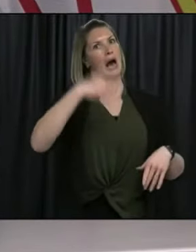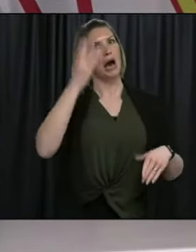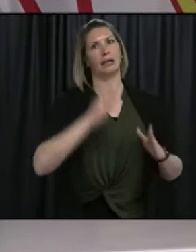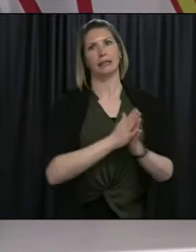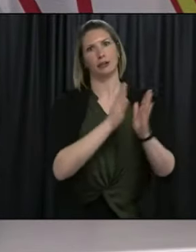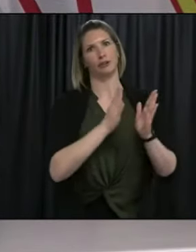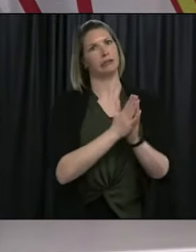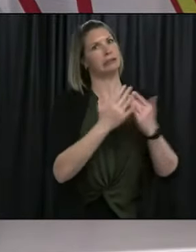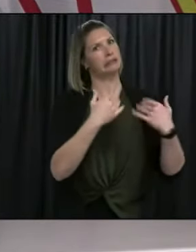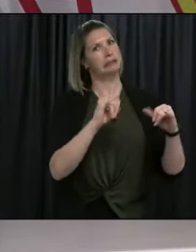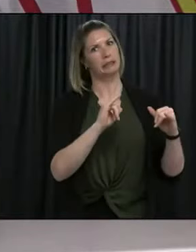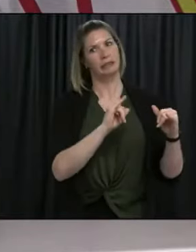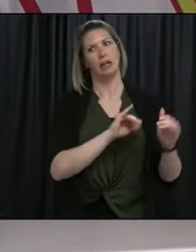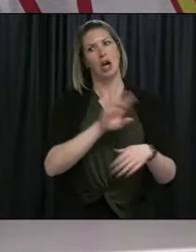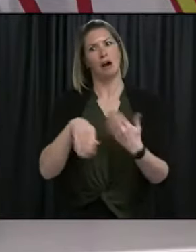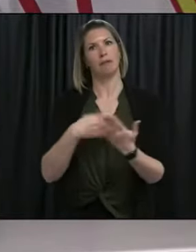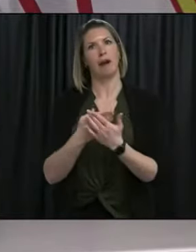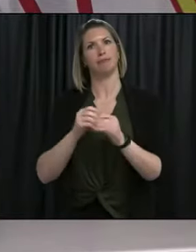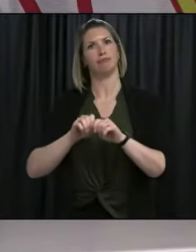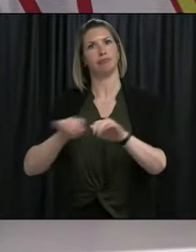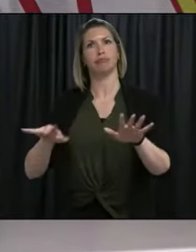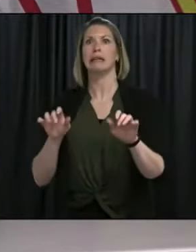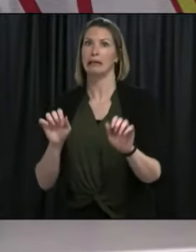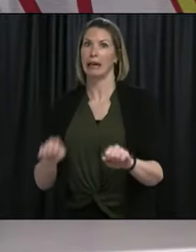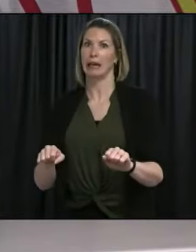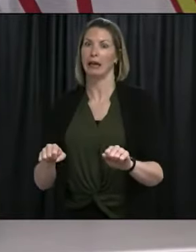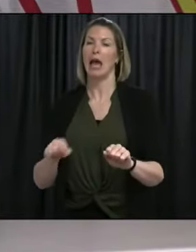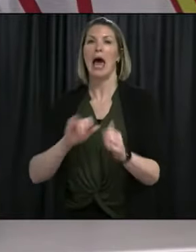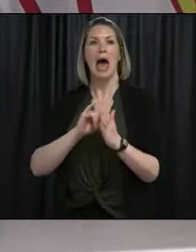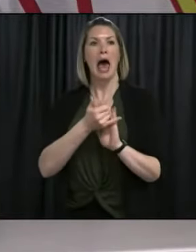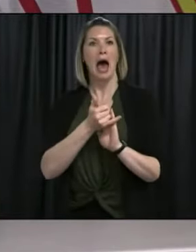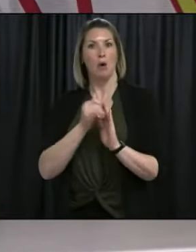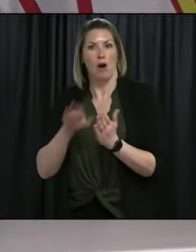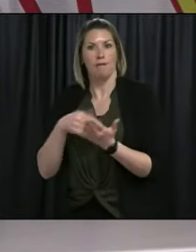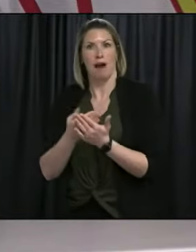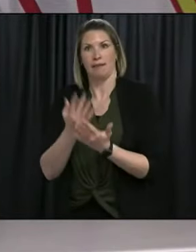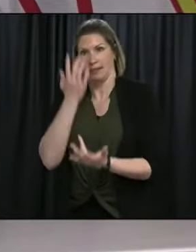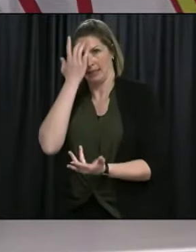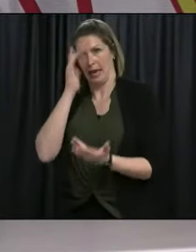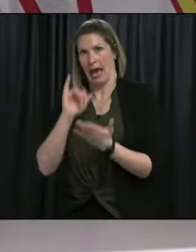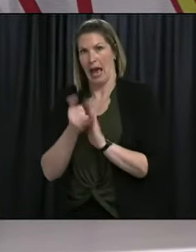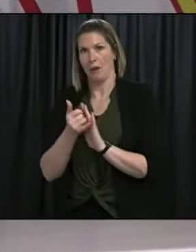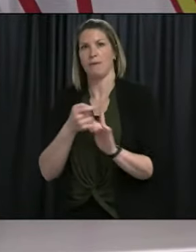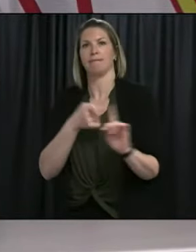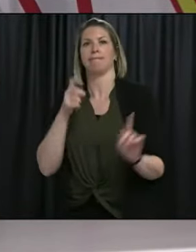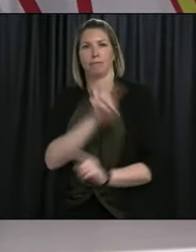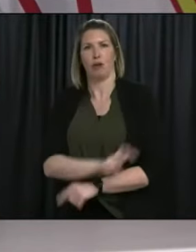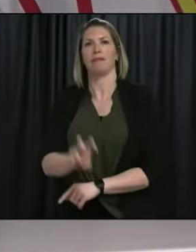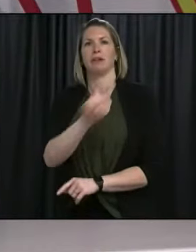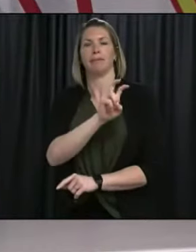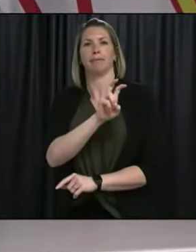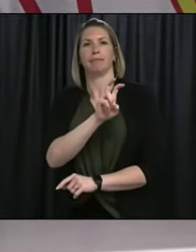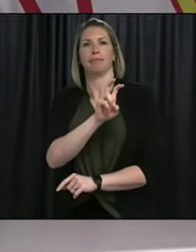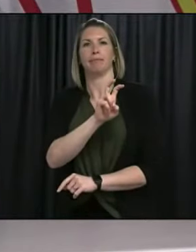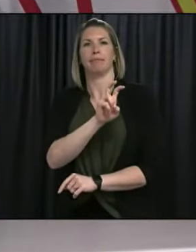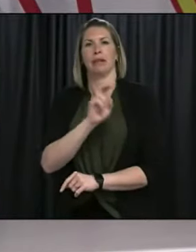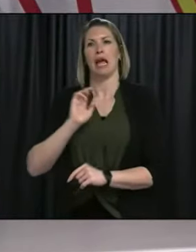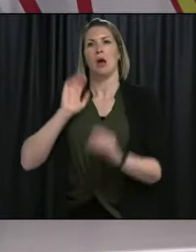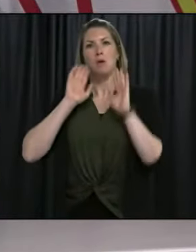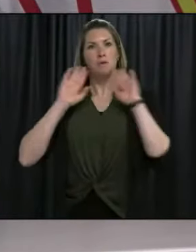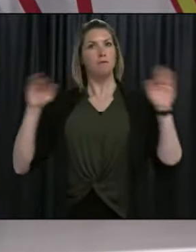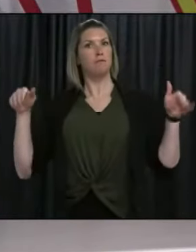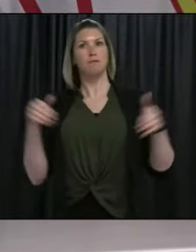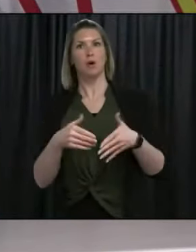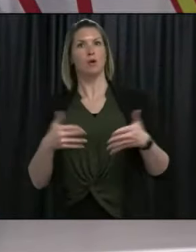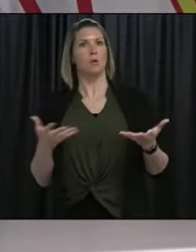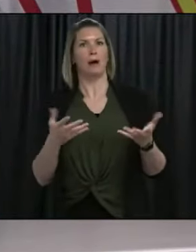Importation of the virus through travel is our main concern at this time, and our public health team's focus right now is primarily on